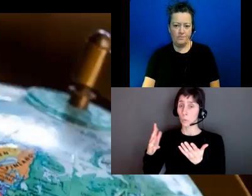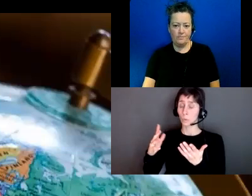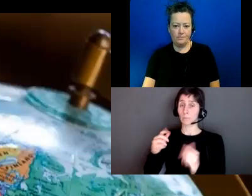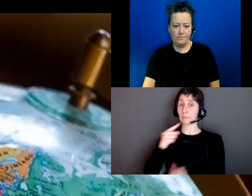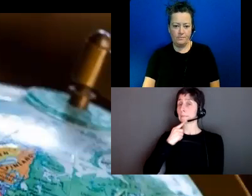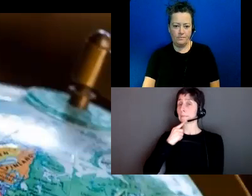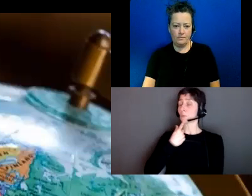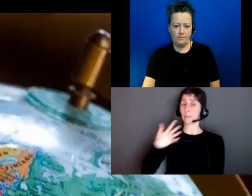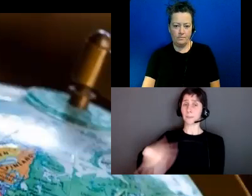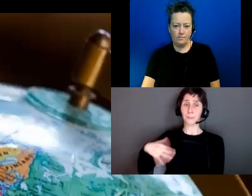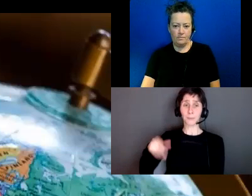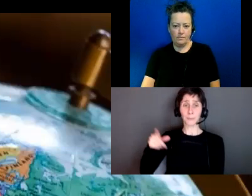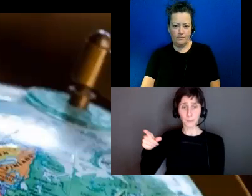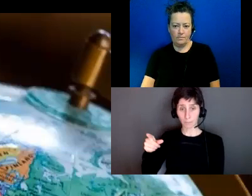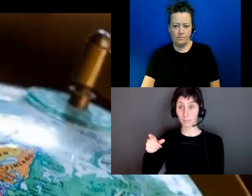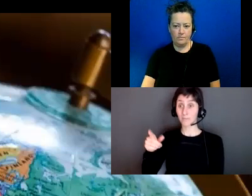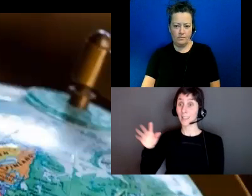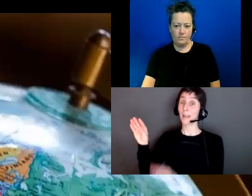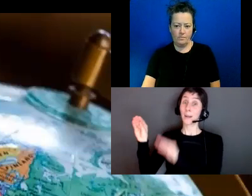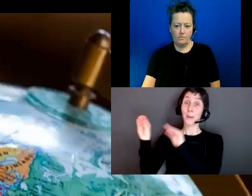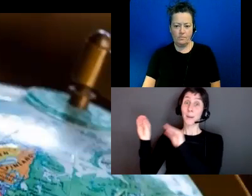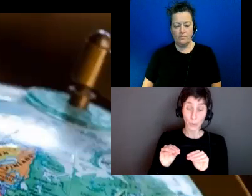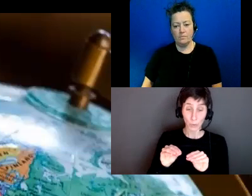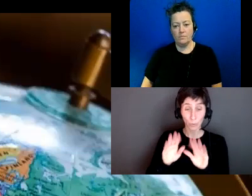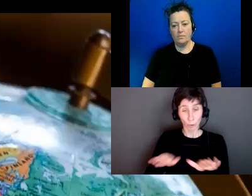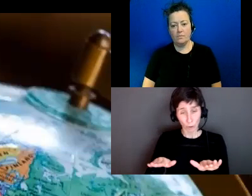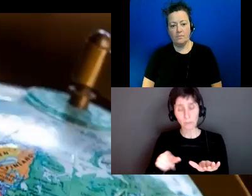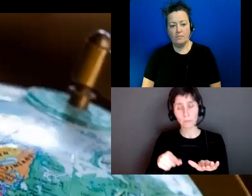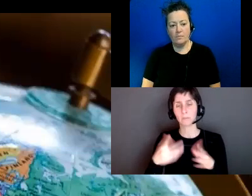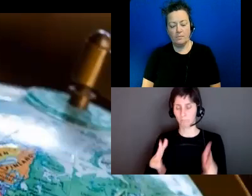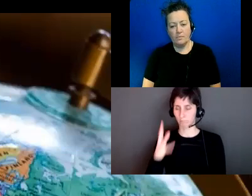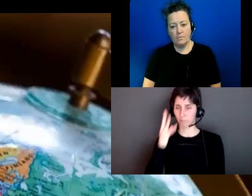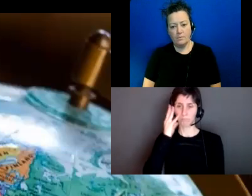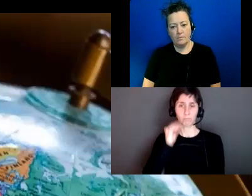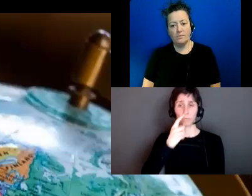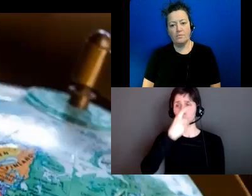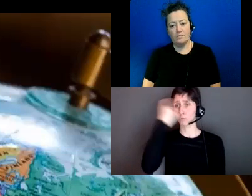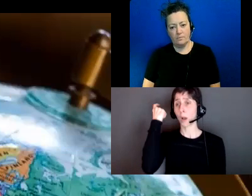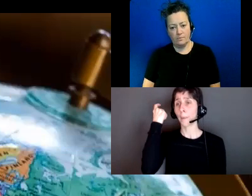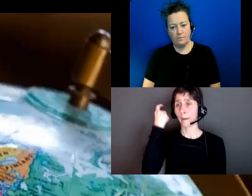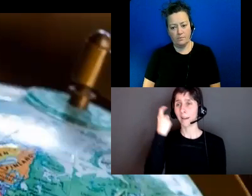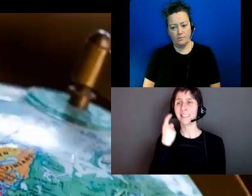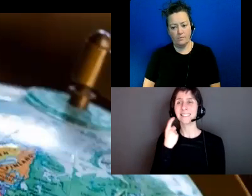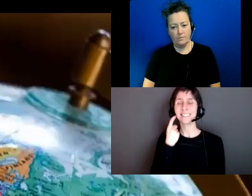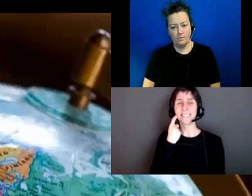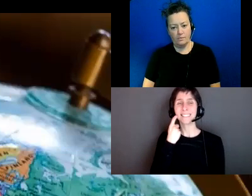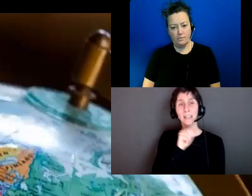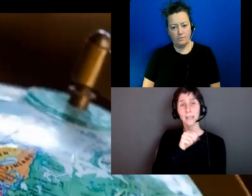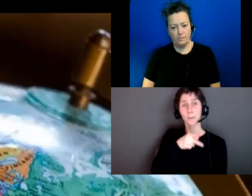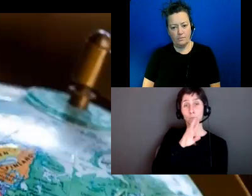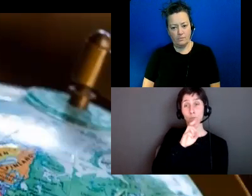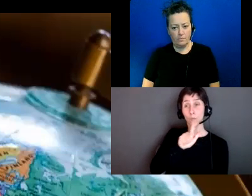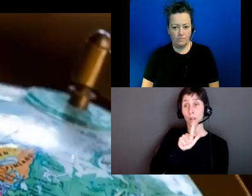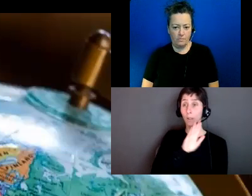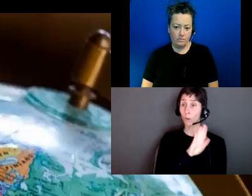these children have often experienced trauma so we can definitely connect this topic to what april's presentation um where we